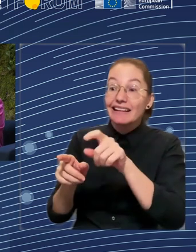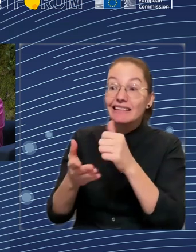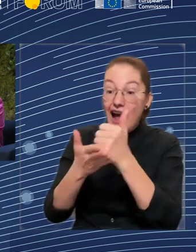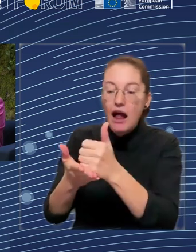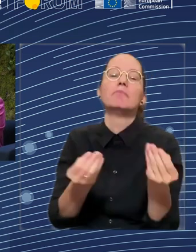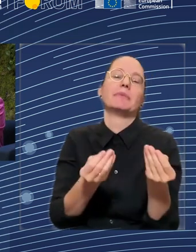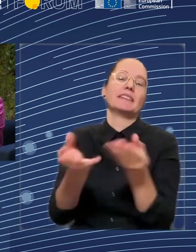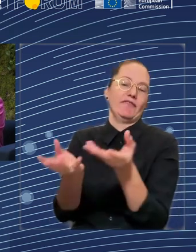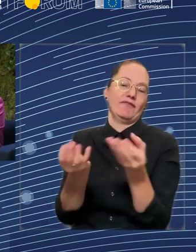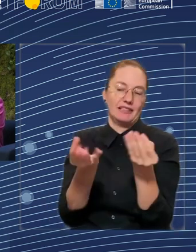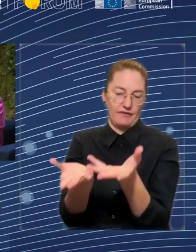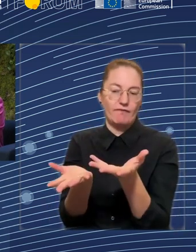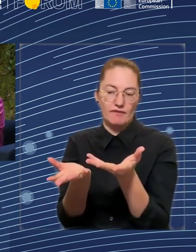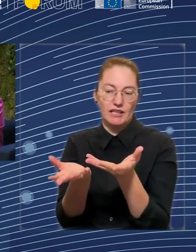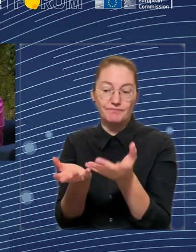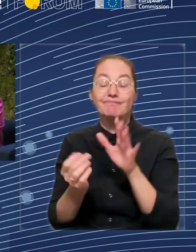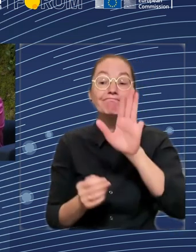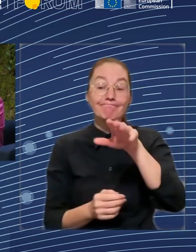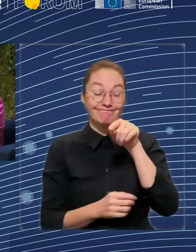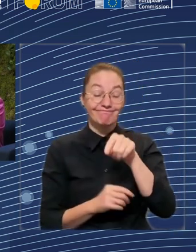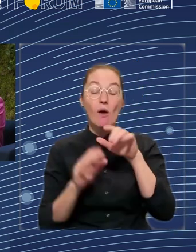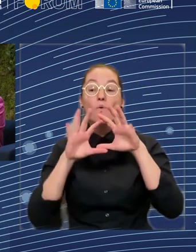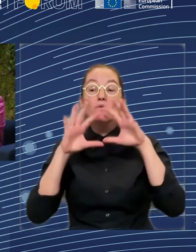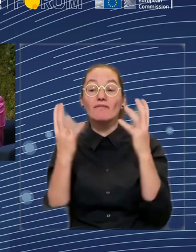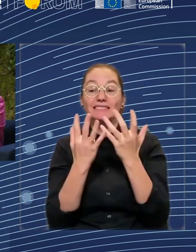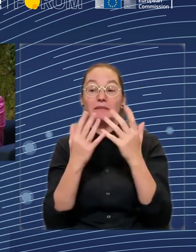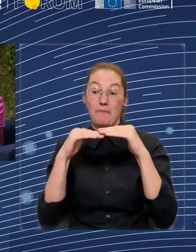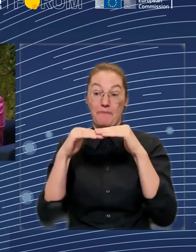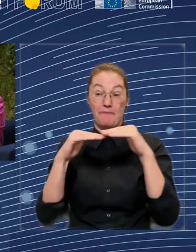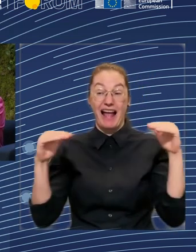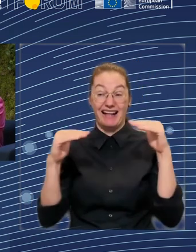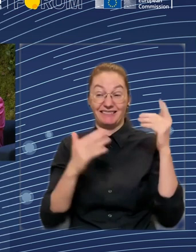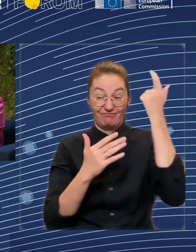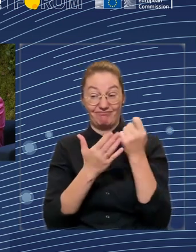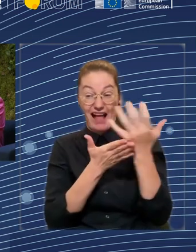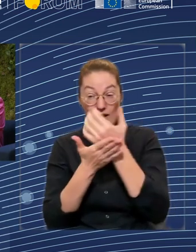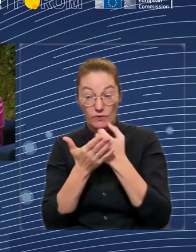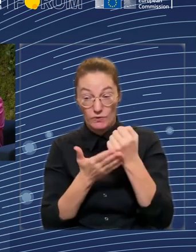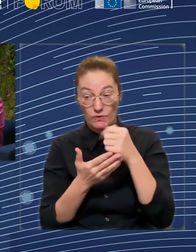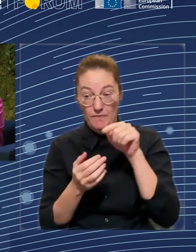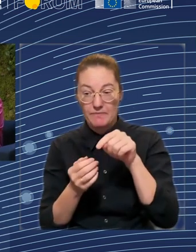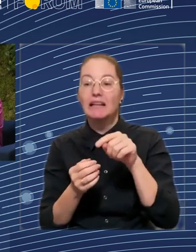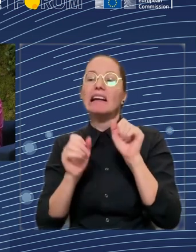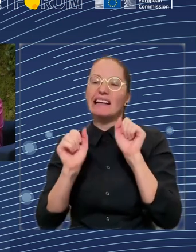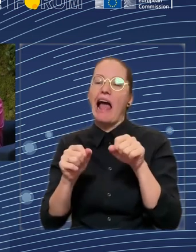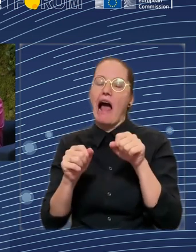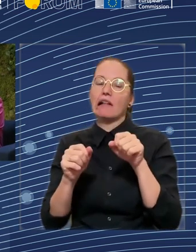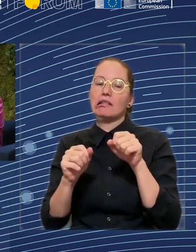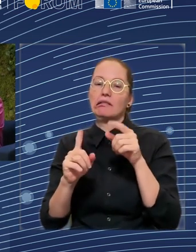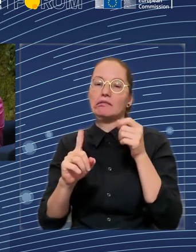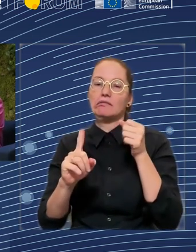people to be supported, to be active on the labor market. We have to provide different support and opportunities.